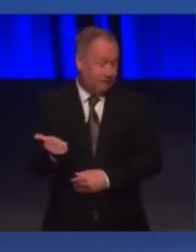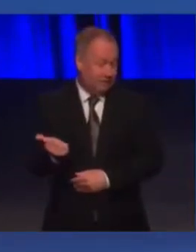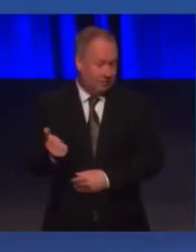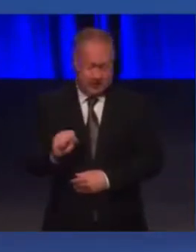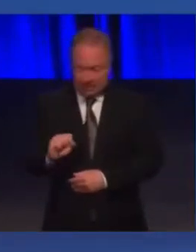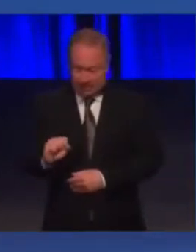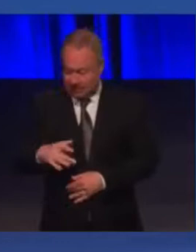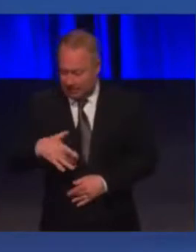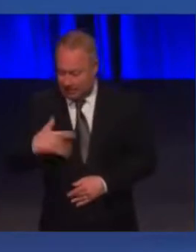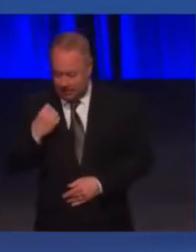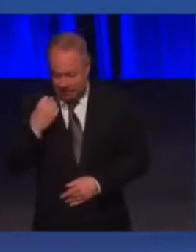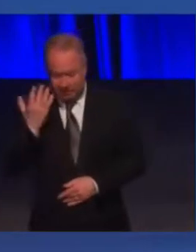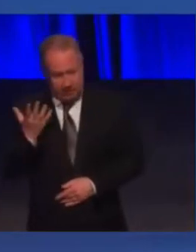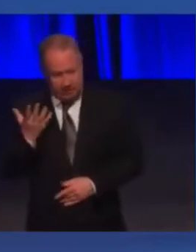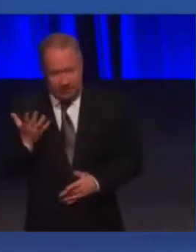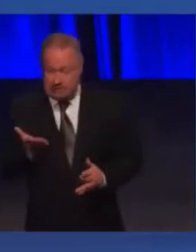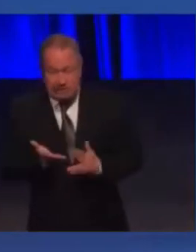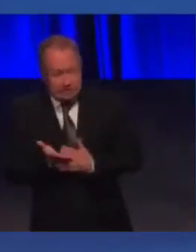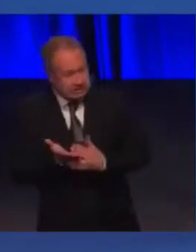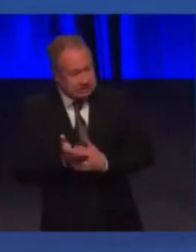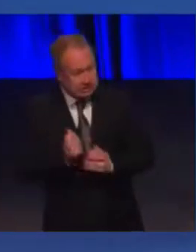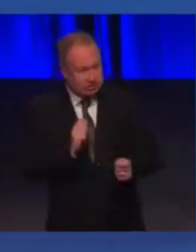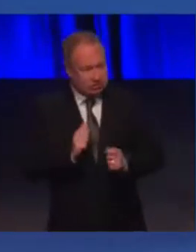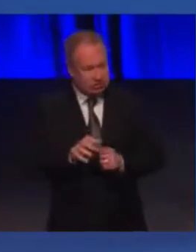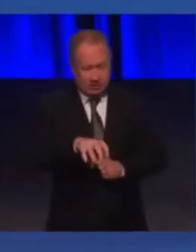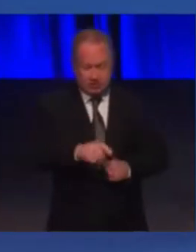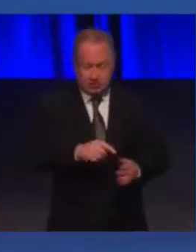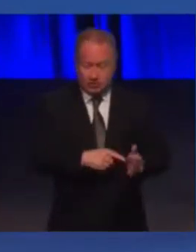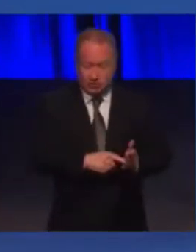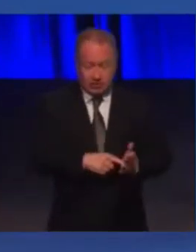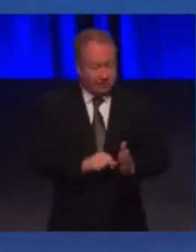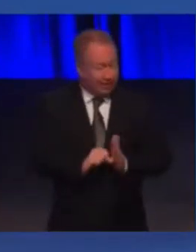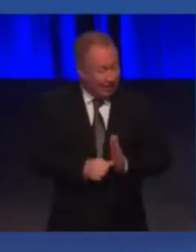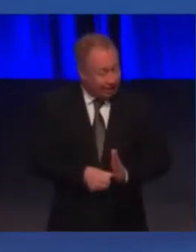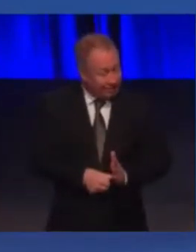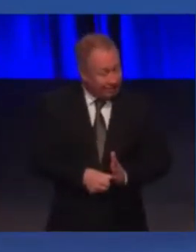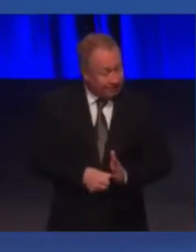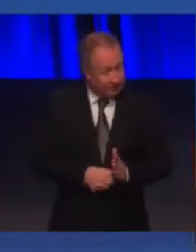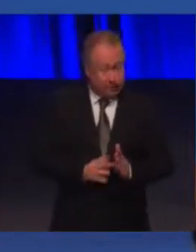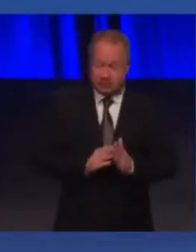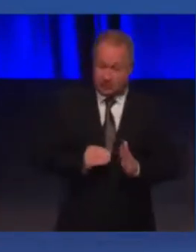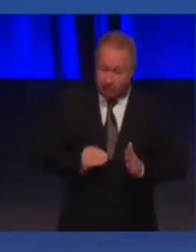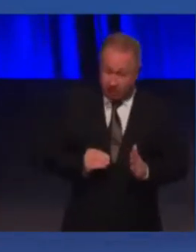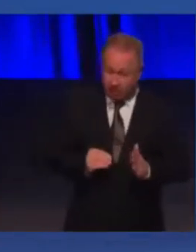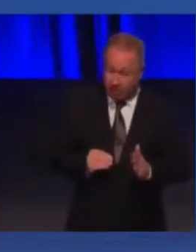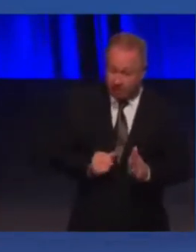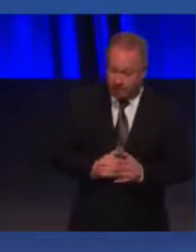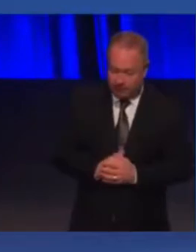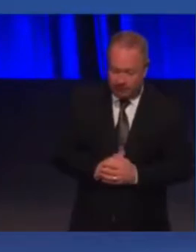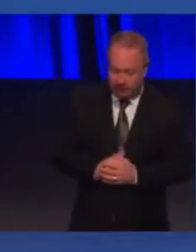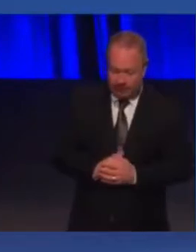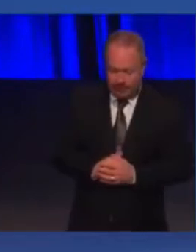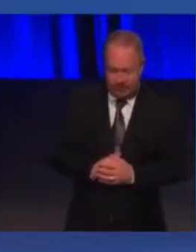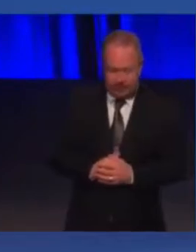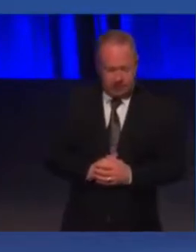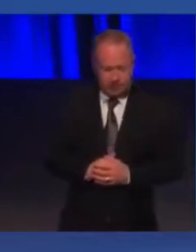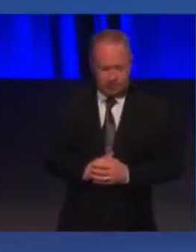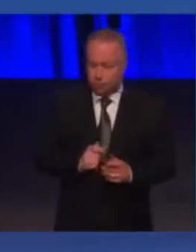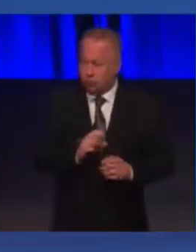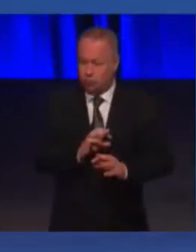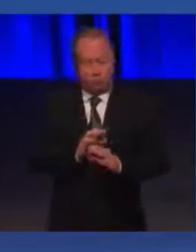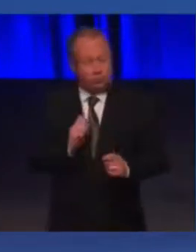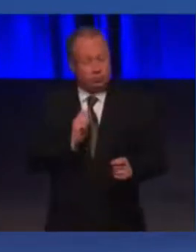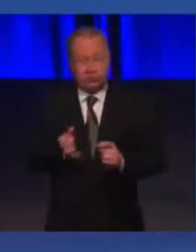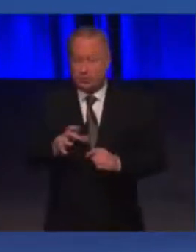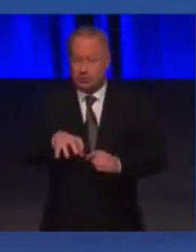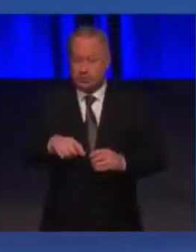daily life, accessing a changing places toilet isn't easy and I'm going to give you a couple of examples. We've already heard that there's no changing places toilet here.